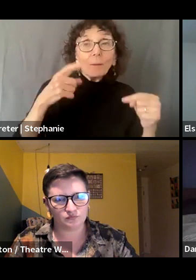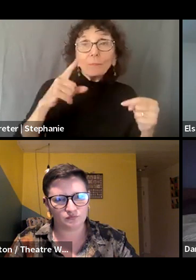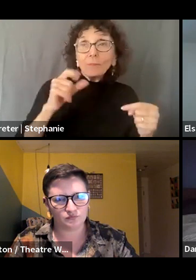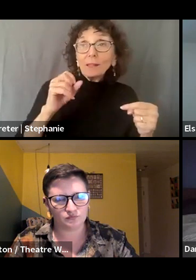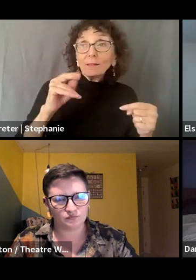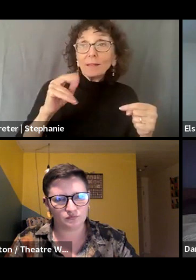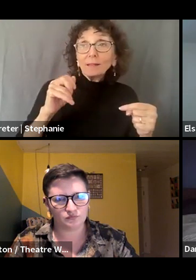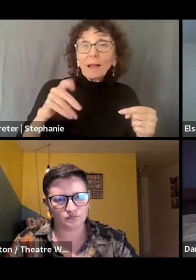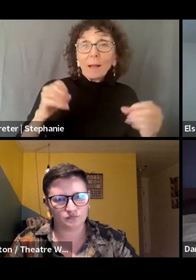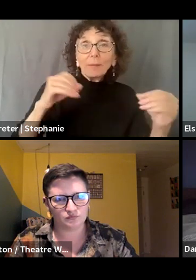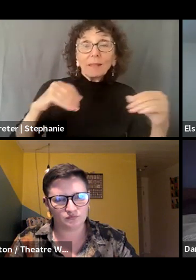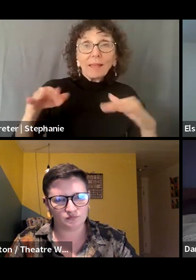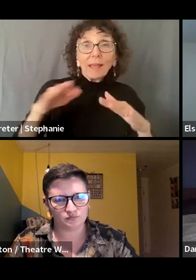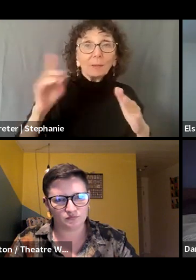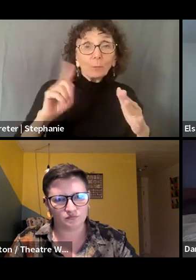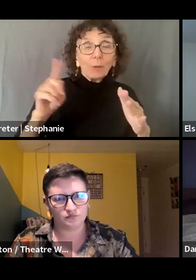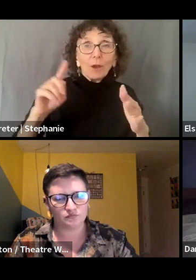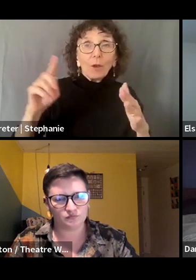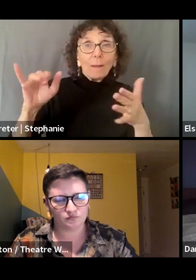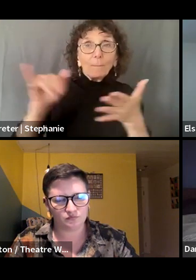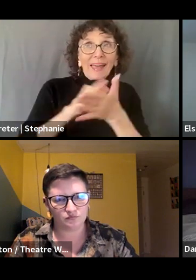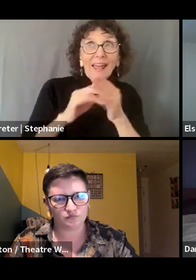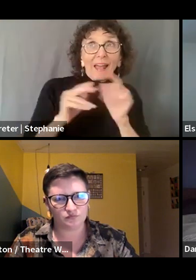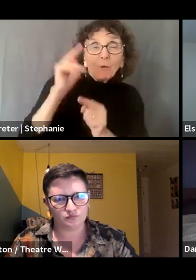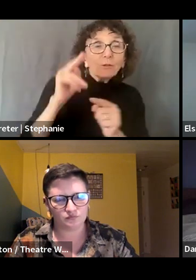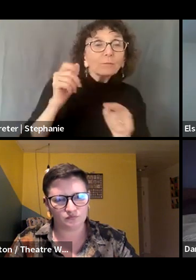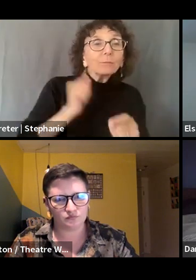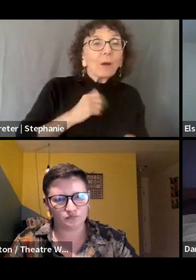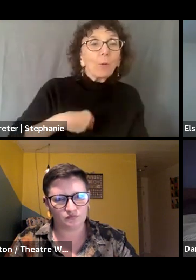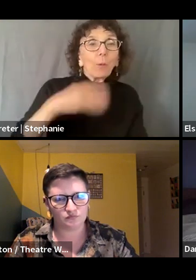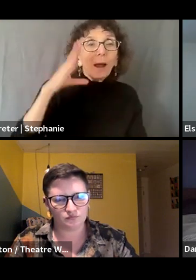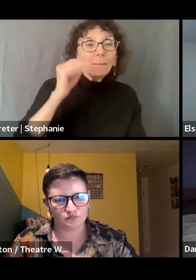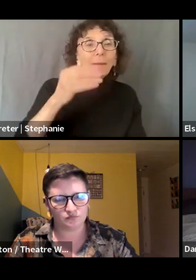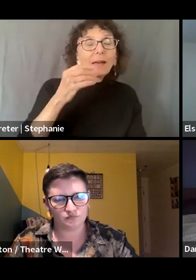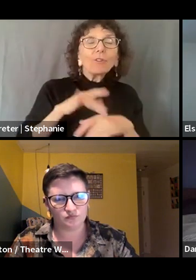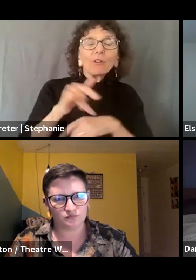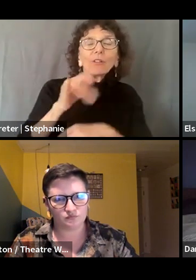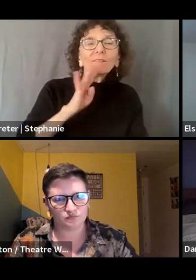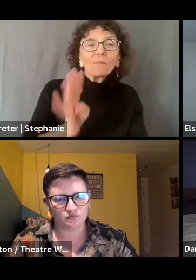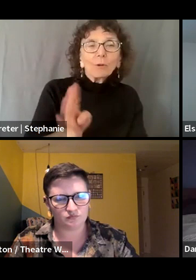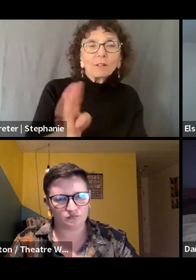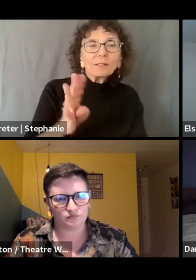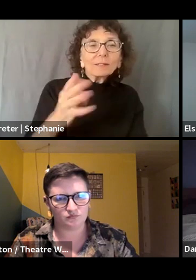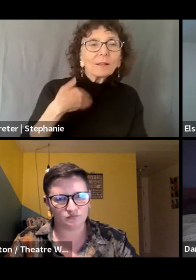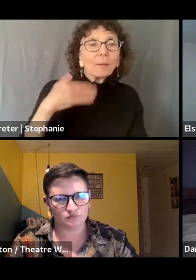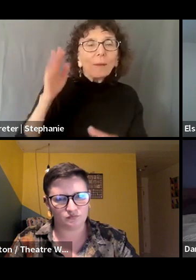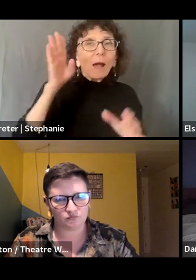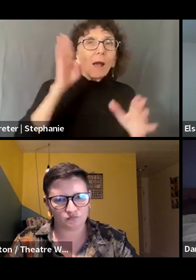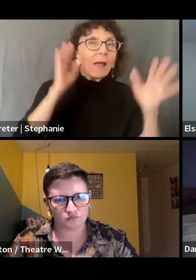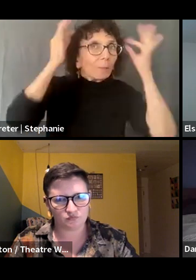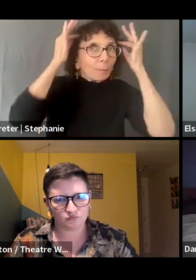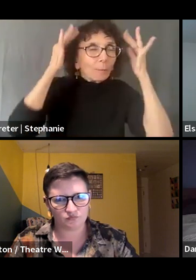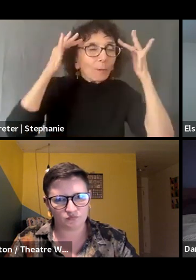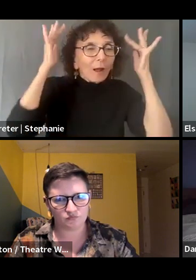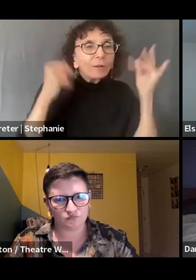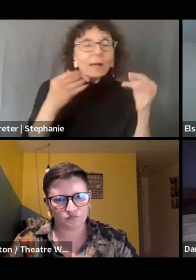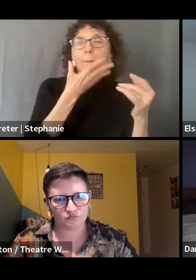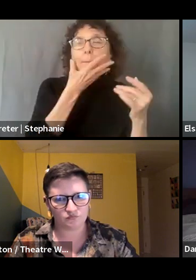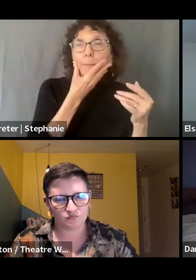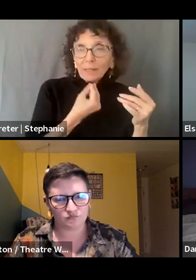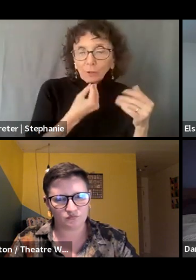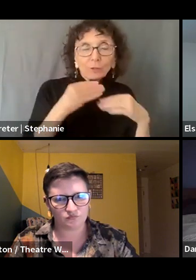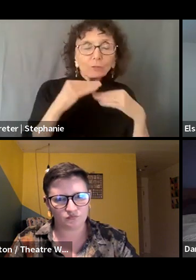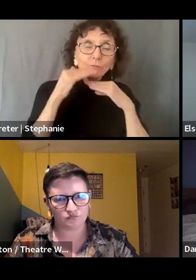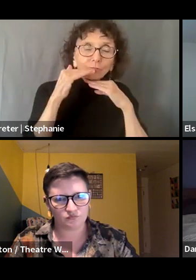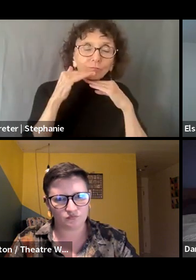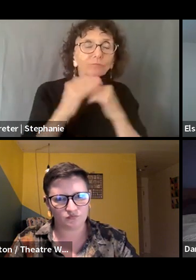in upper Manhattan. And I am a white man in my early 40s. I have light brown hair, a short brown beard, and I'm